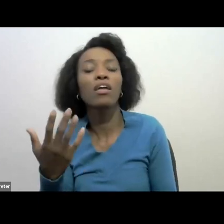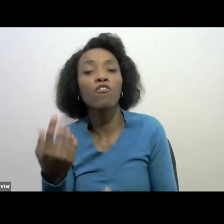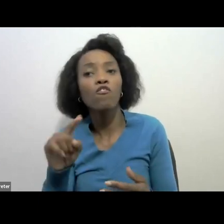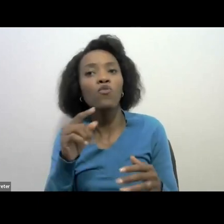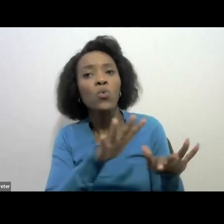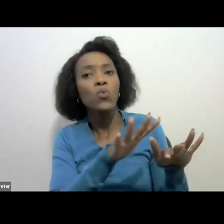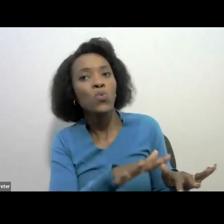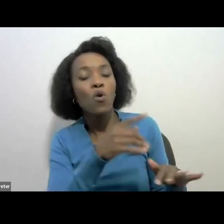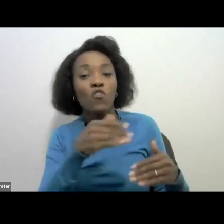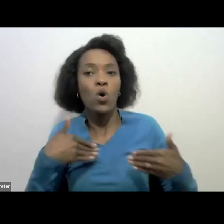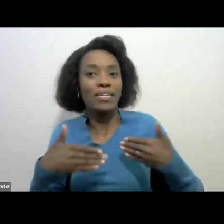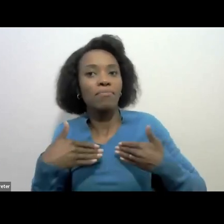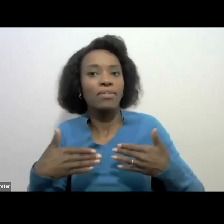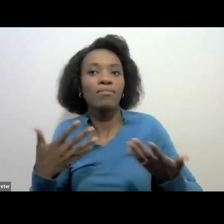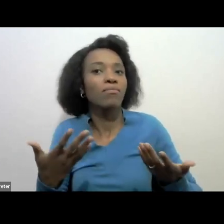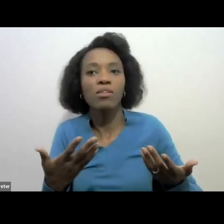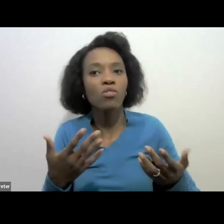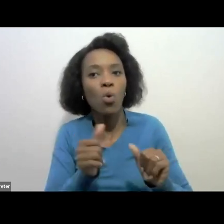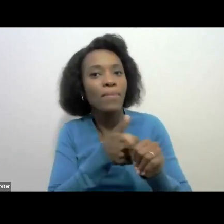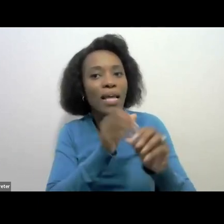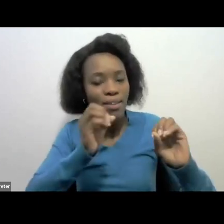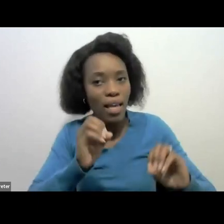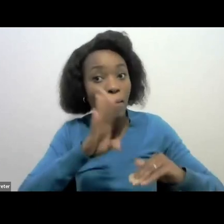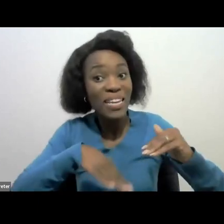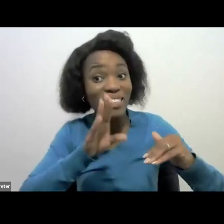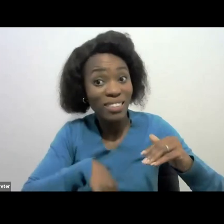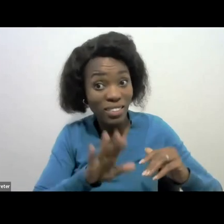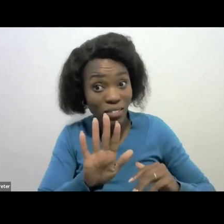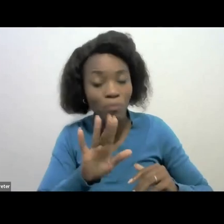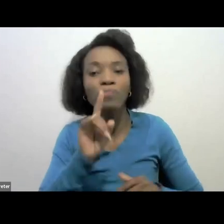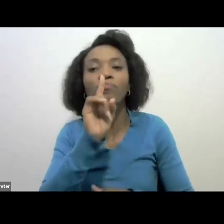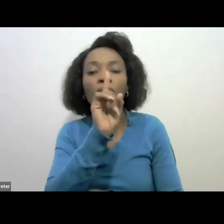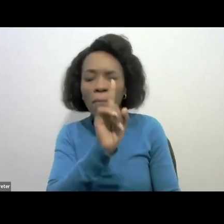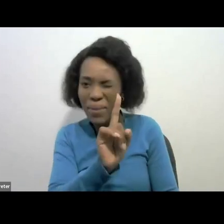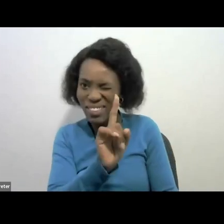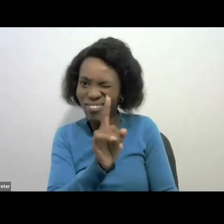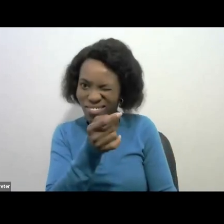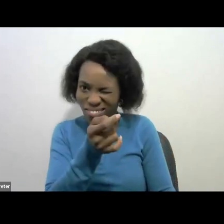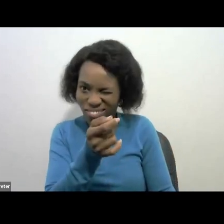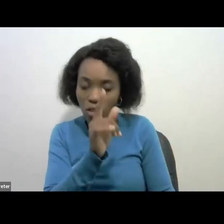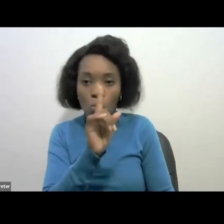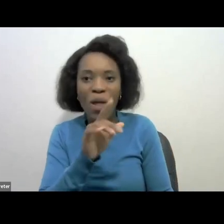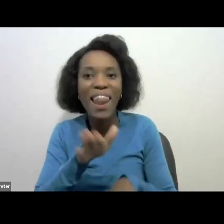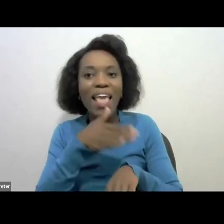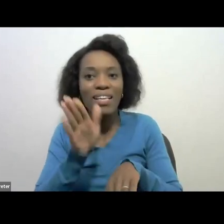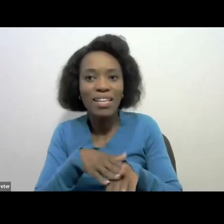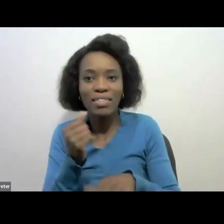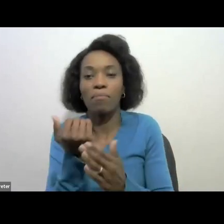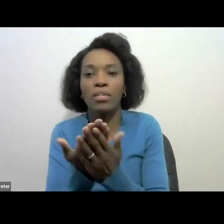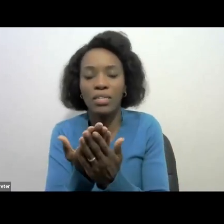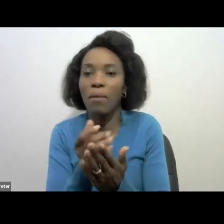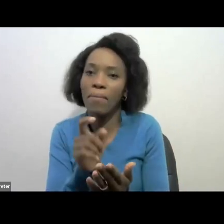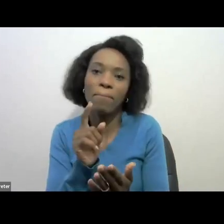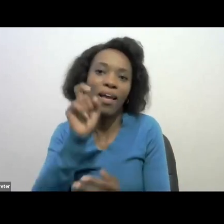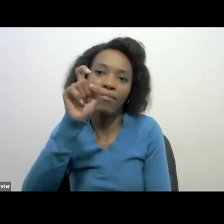non-compliance penalties but remember with an exception to the late submission penalties that one